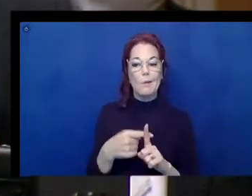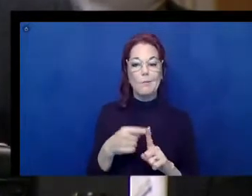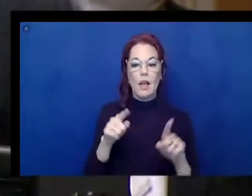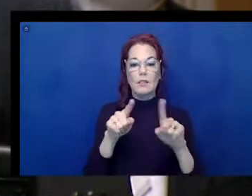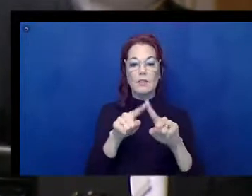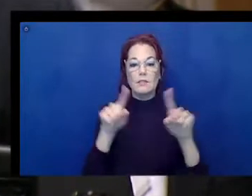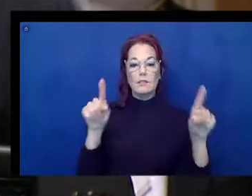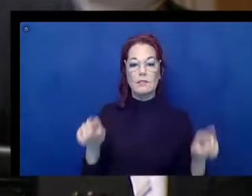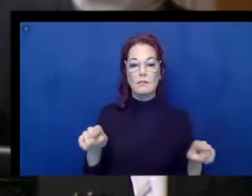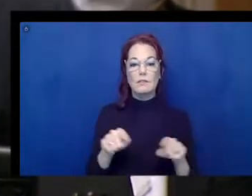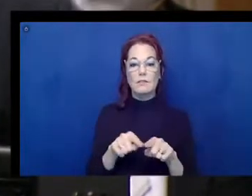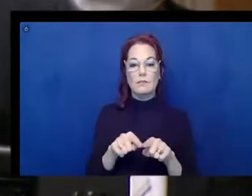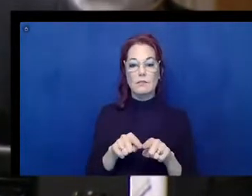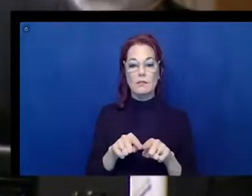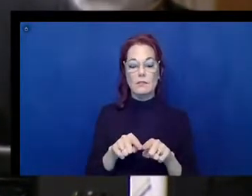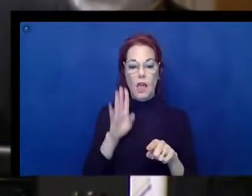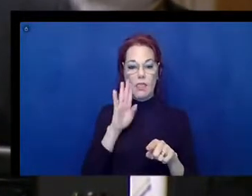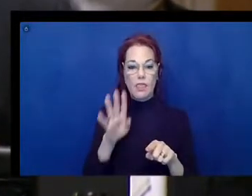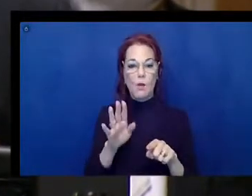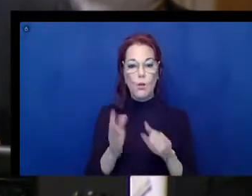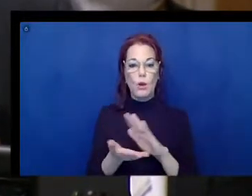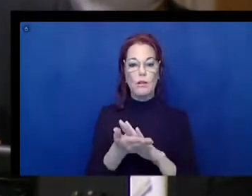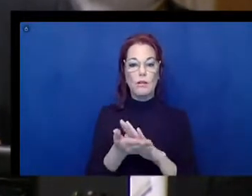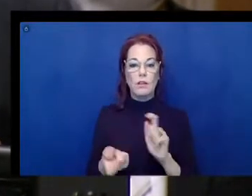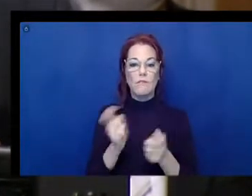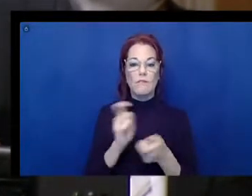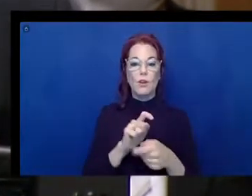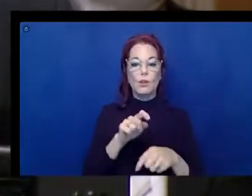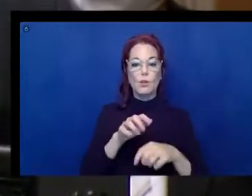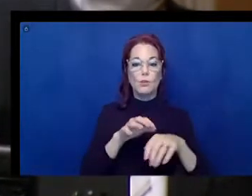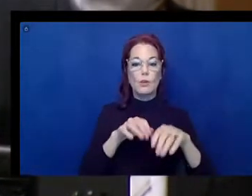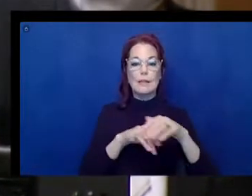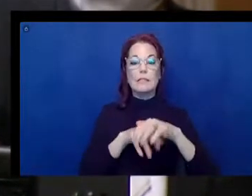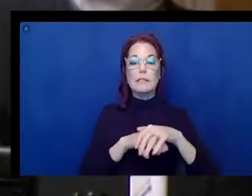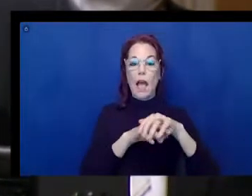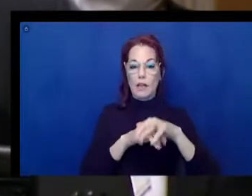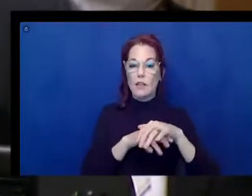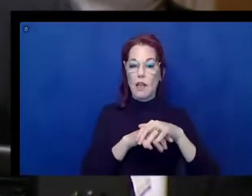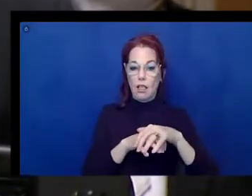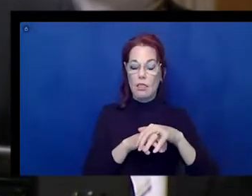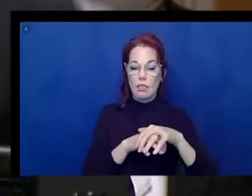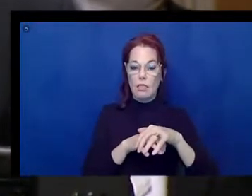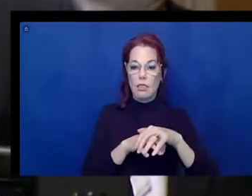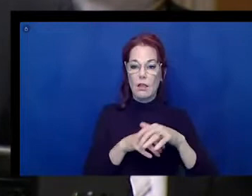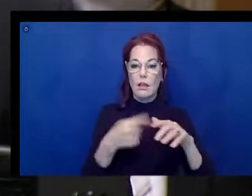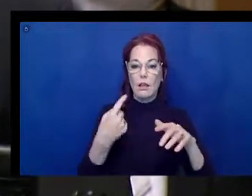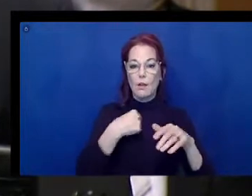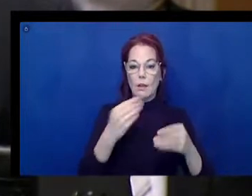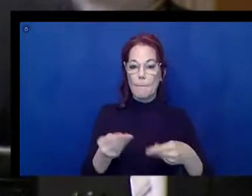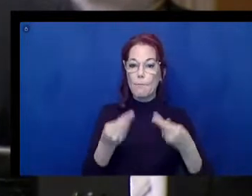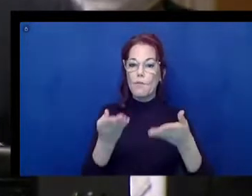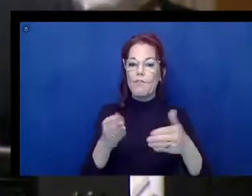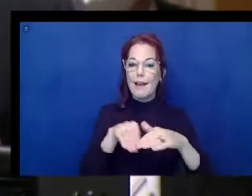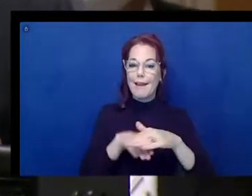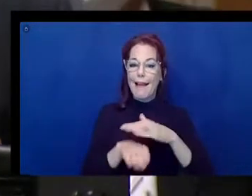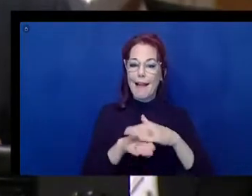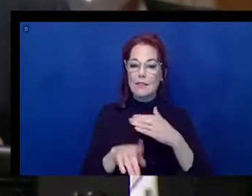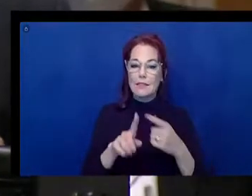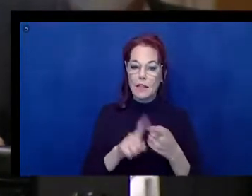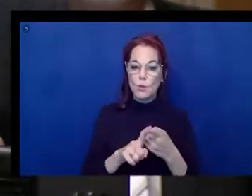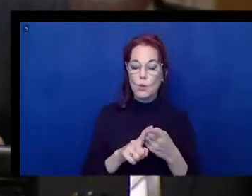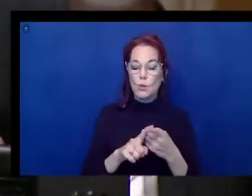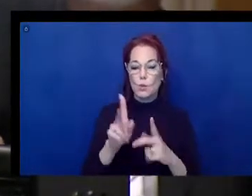digital information into tactile forms that I can read with my fingers. We can provide access to information to blind individuals, those with low vision,